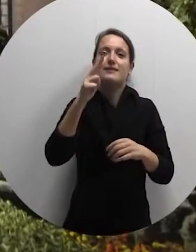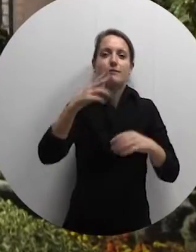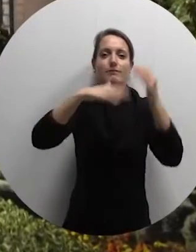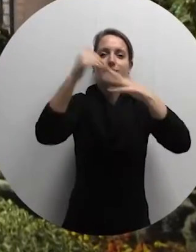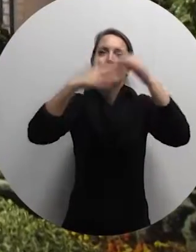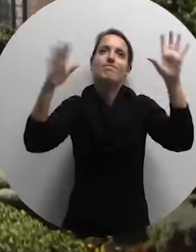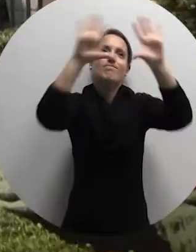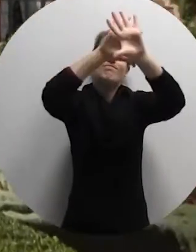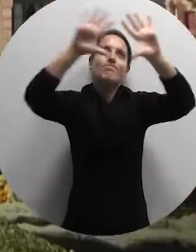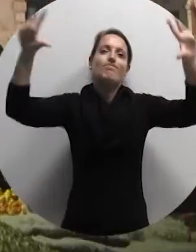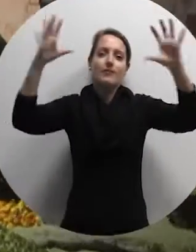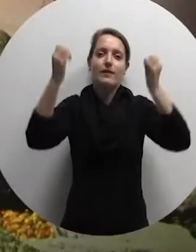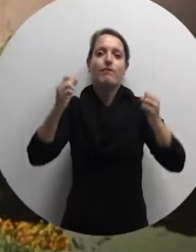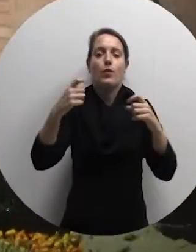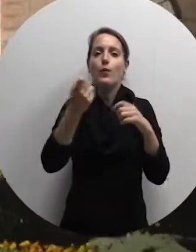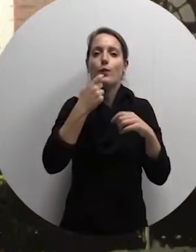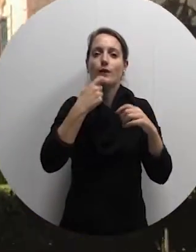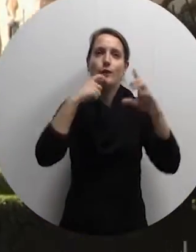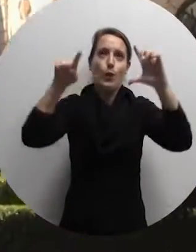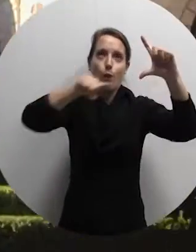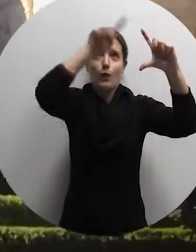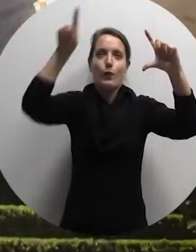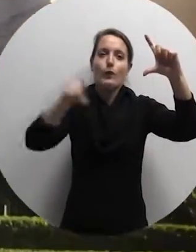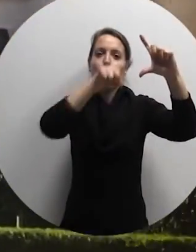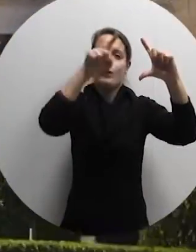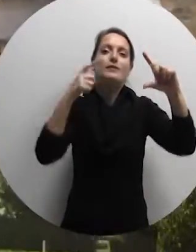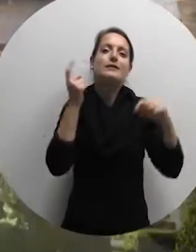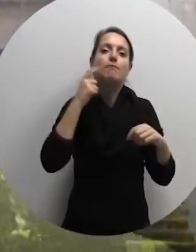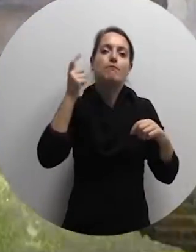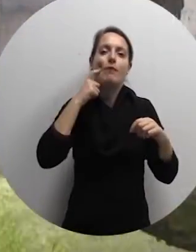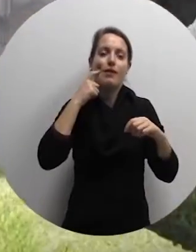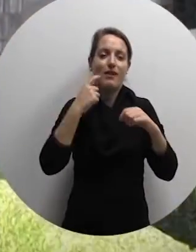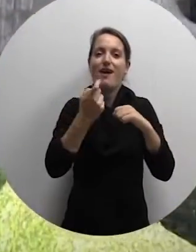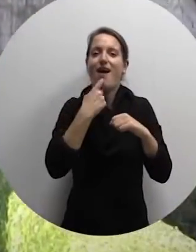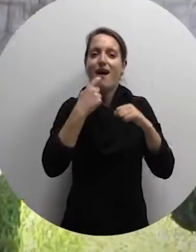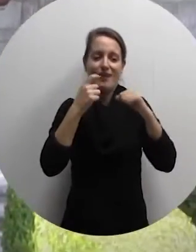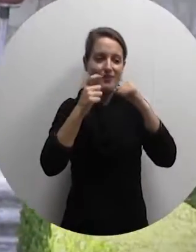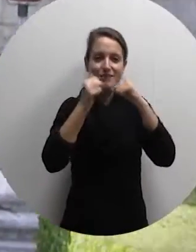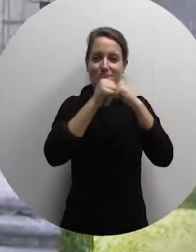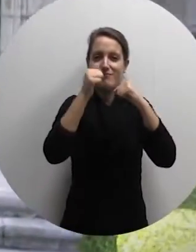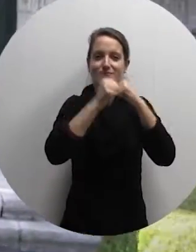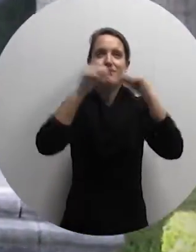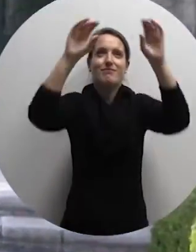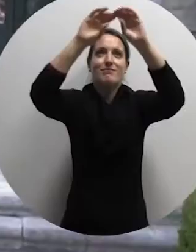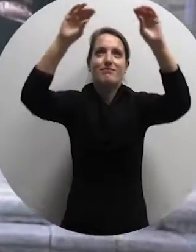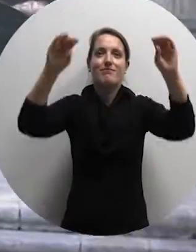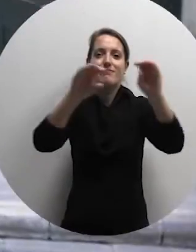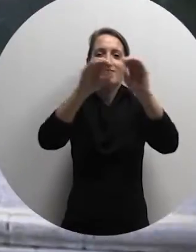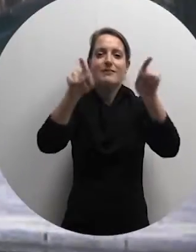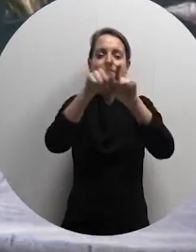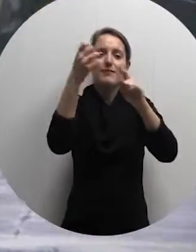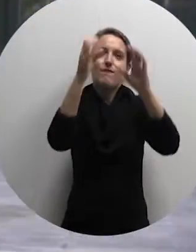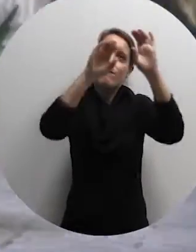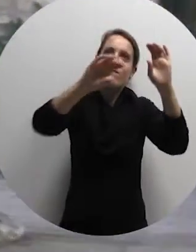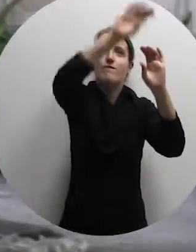windows covered with simple iron grill work and decorated with a surrounding frame made of sculptured